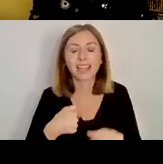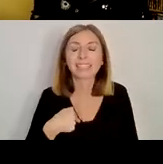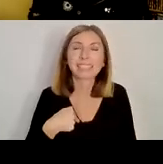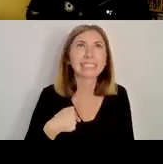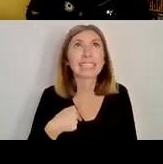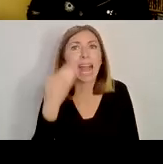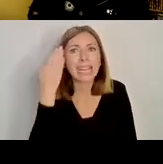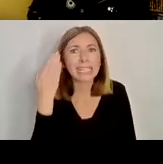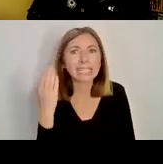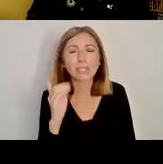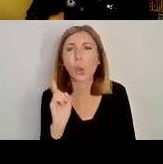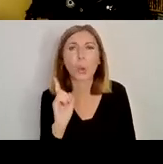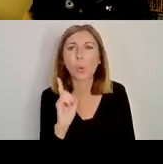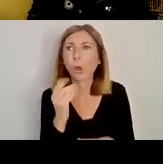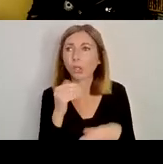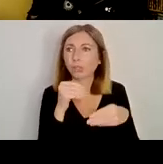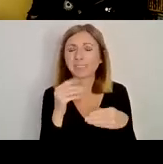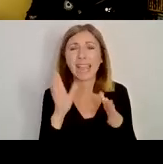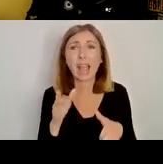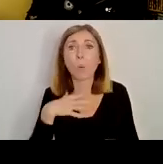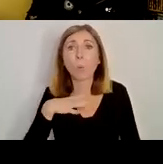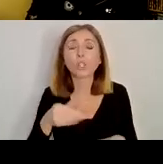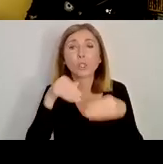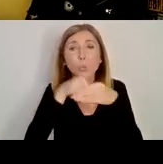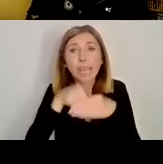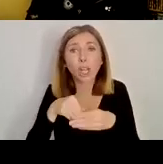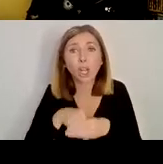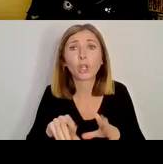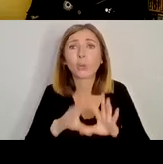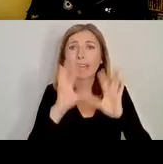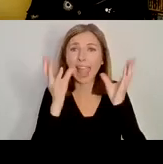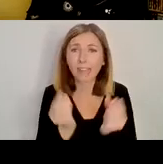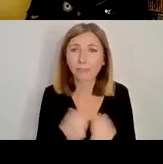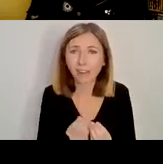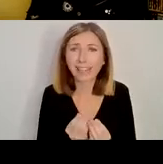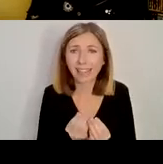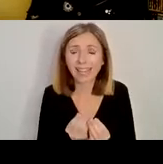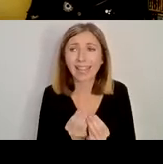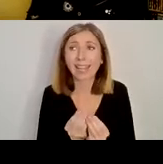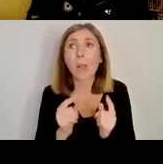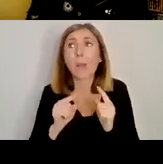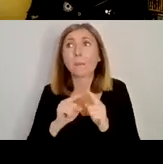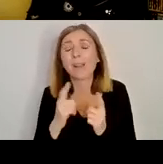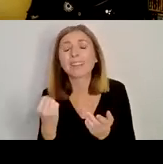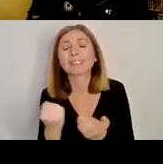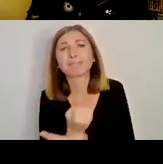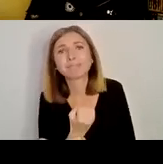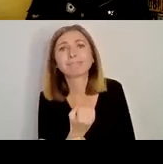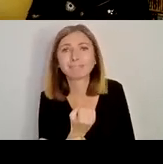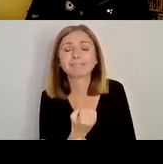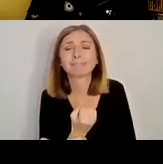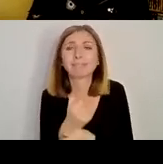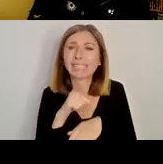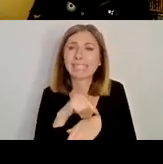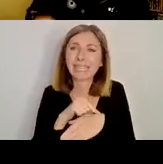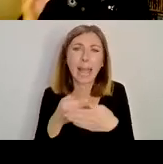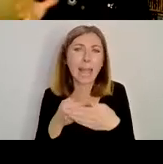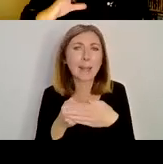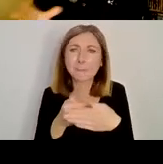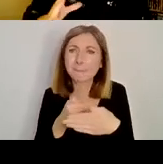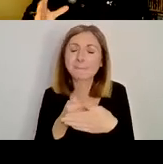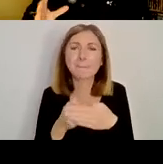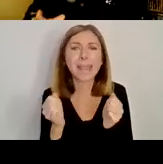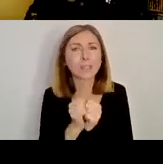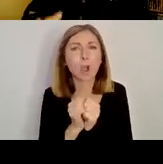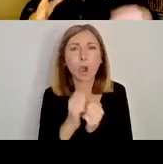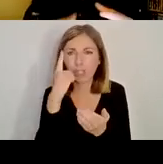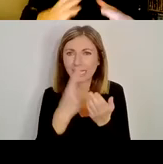out actually, you know, sometimes it's a really nice problem to have. But on the other hand, then it's, it's quite hard to make